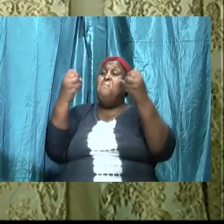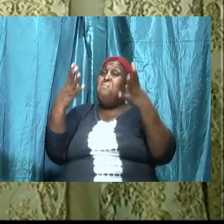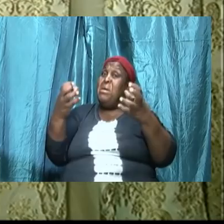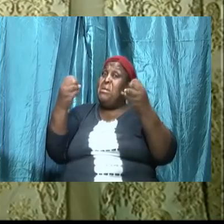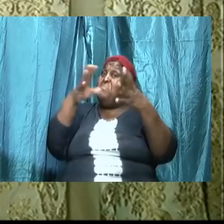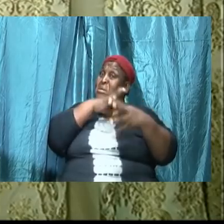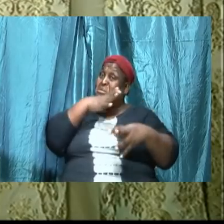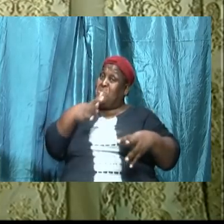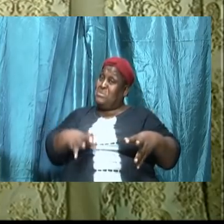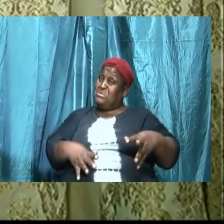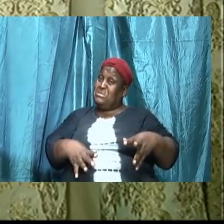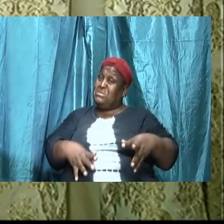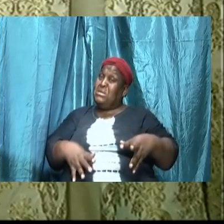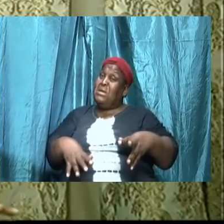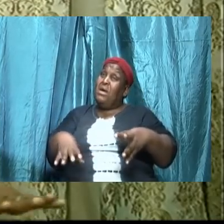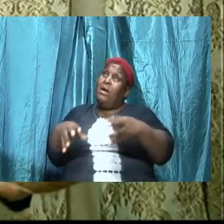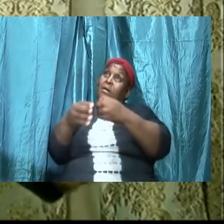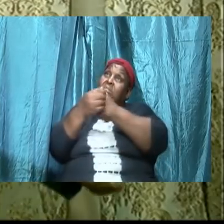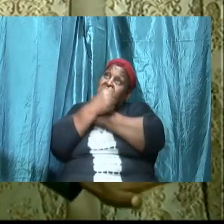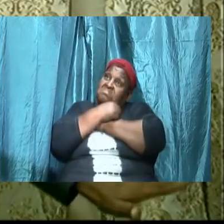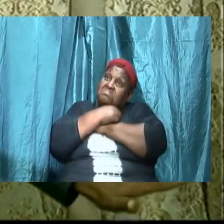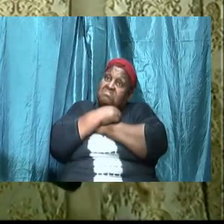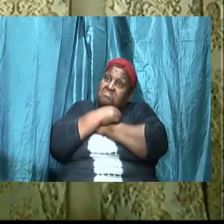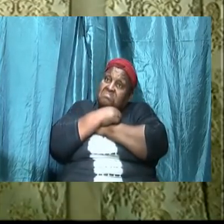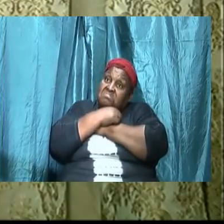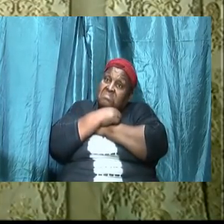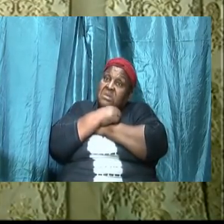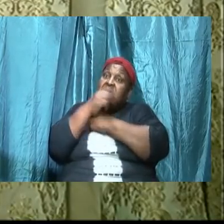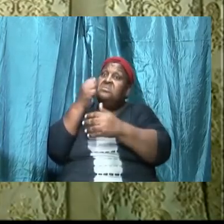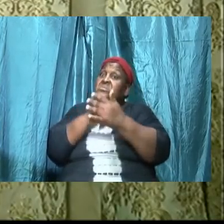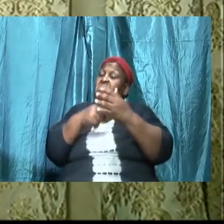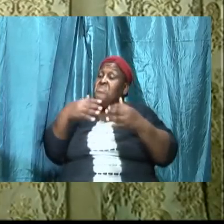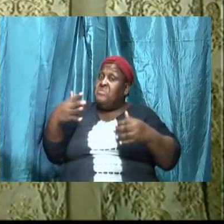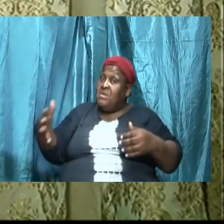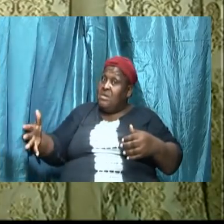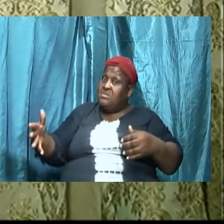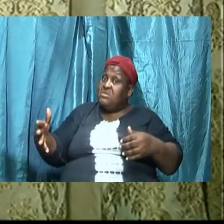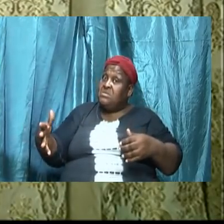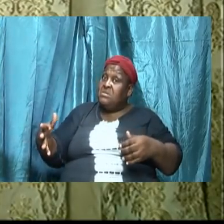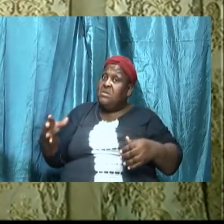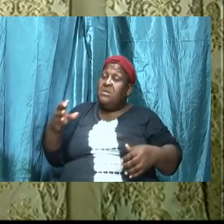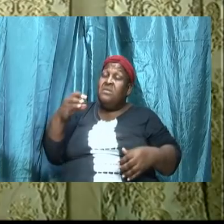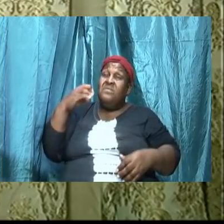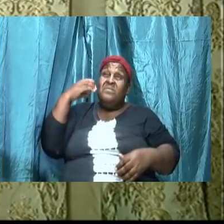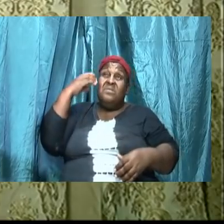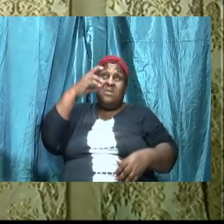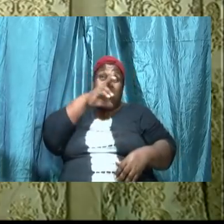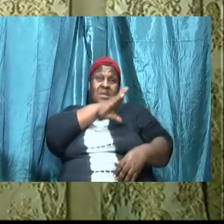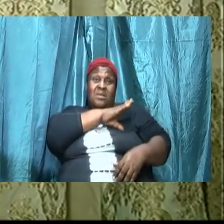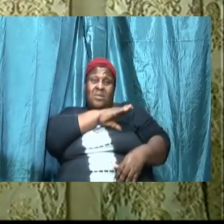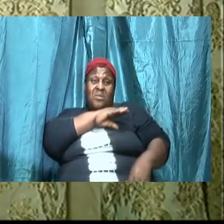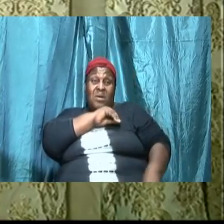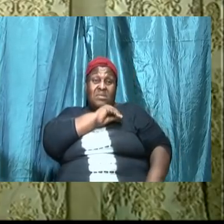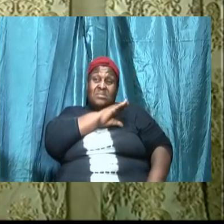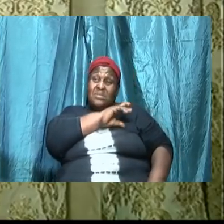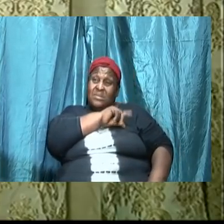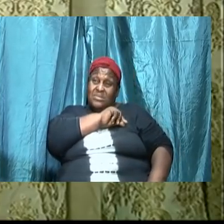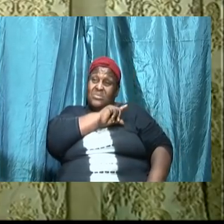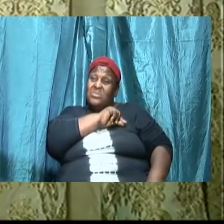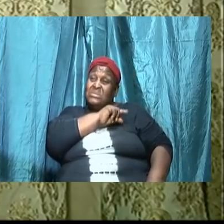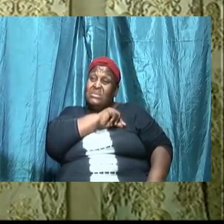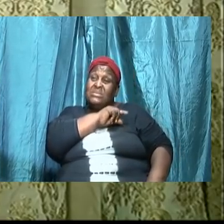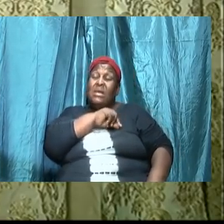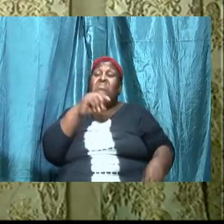now embracing some things that they once had aside because their consciousness have been captivated their